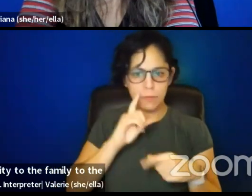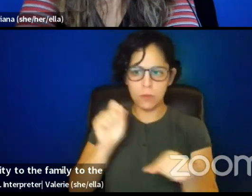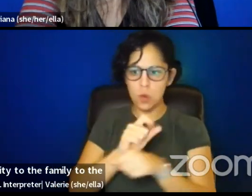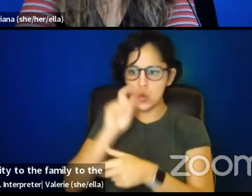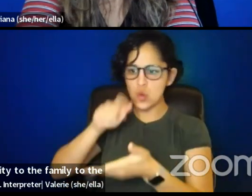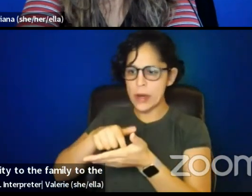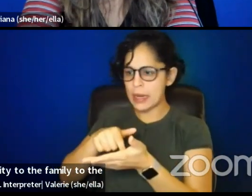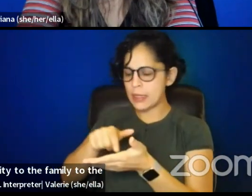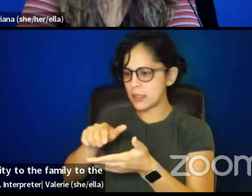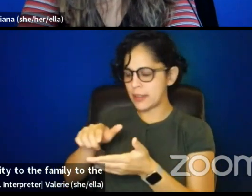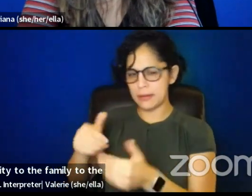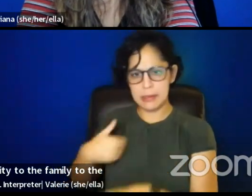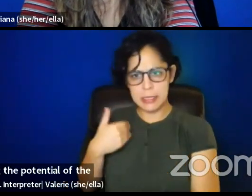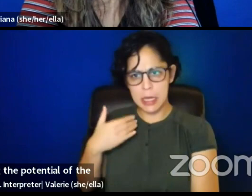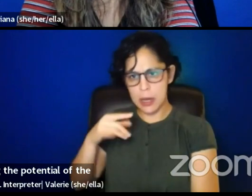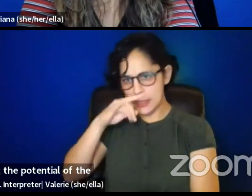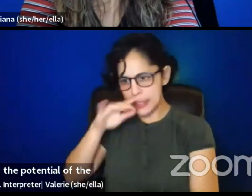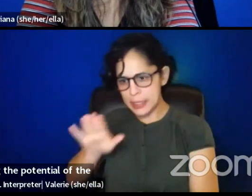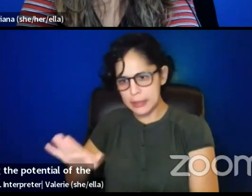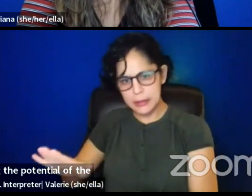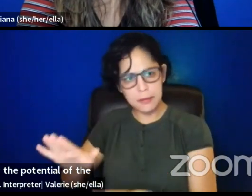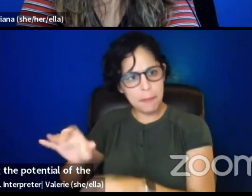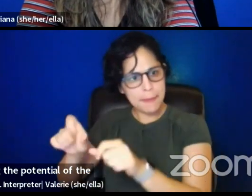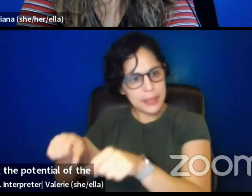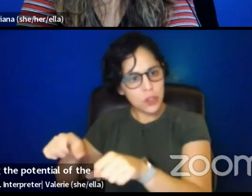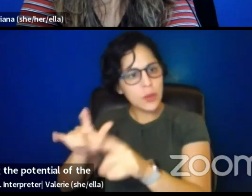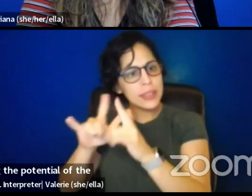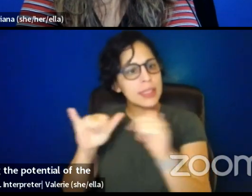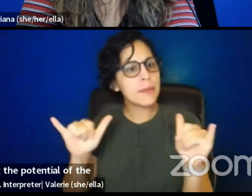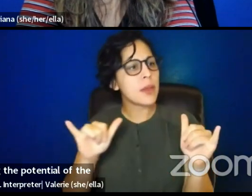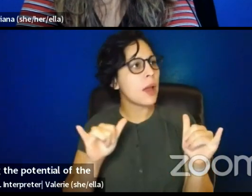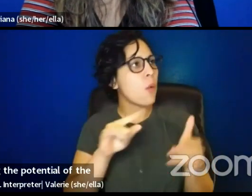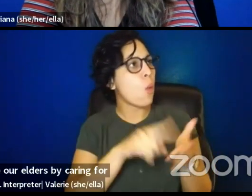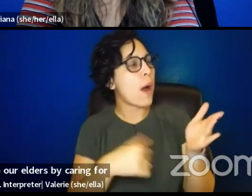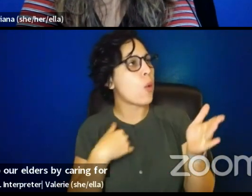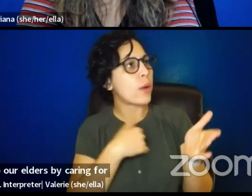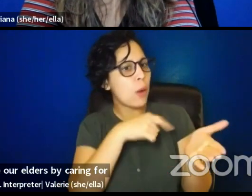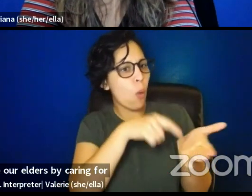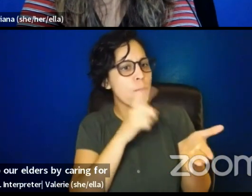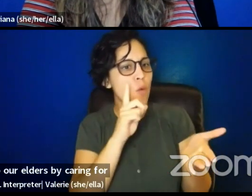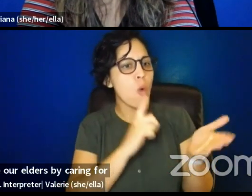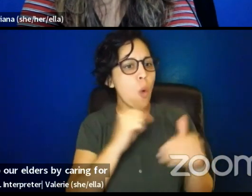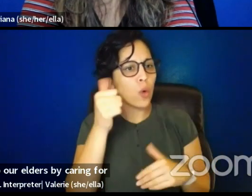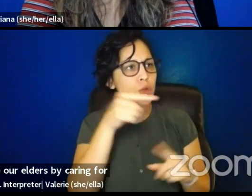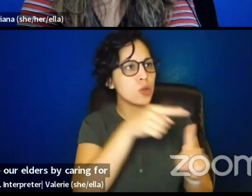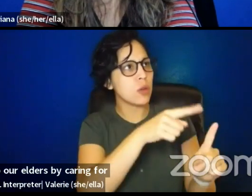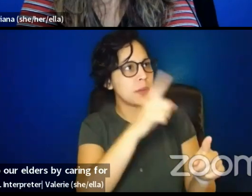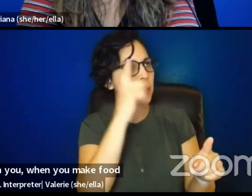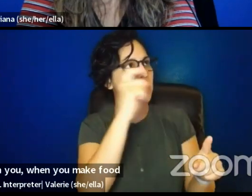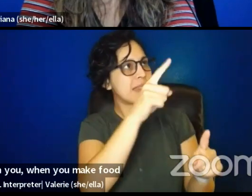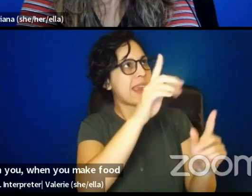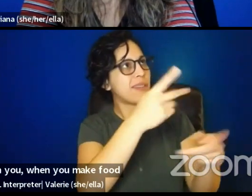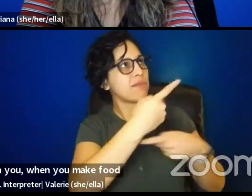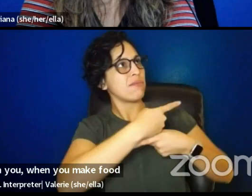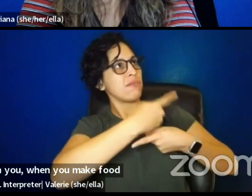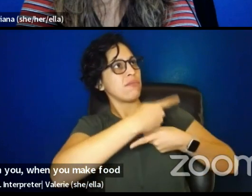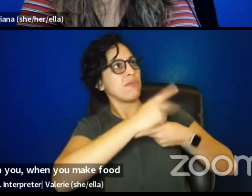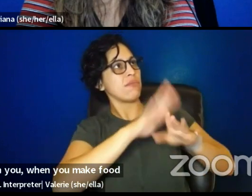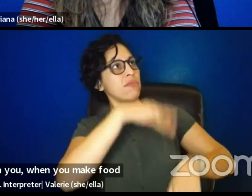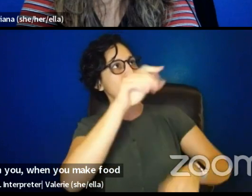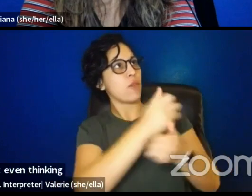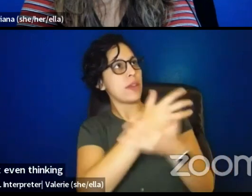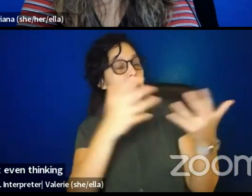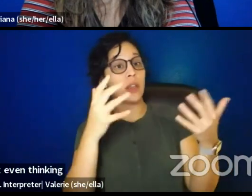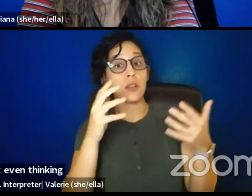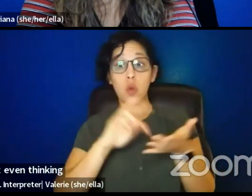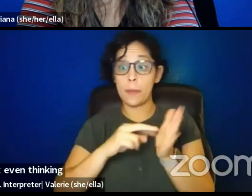ones and what we owe to our elders by caring for them. And, and, you know, and when you, when you make food, you get up and without even thinking about it, you serve the